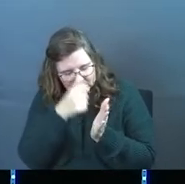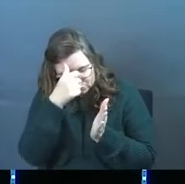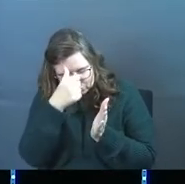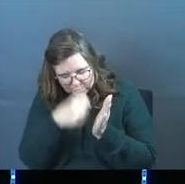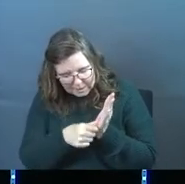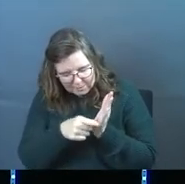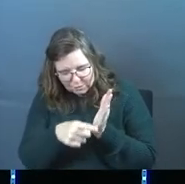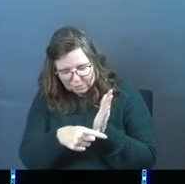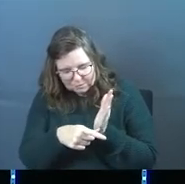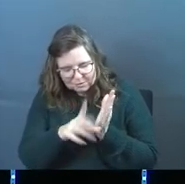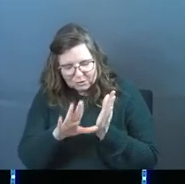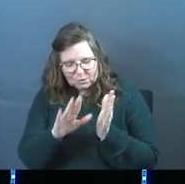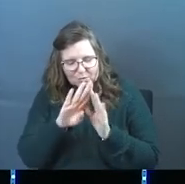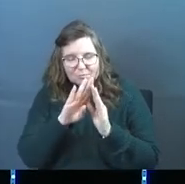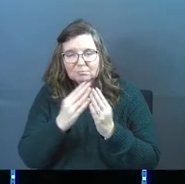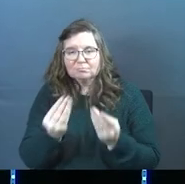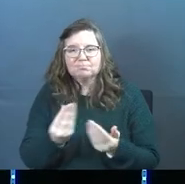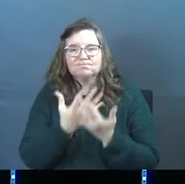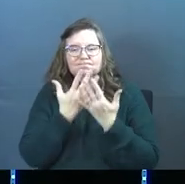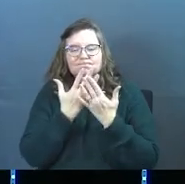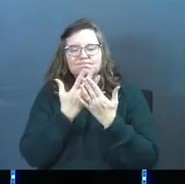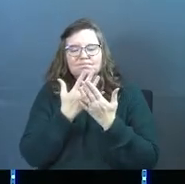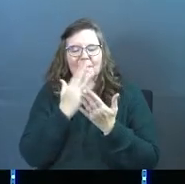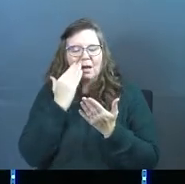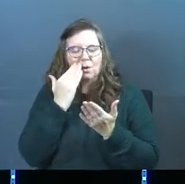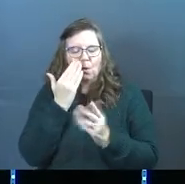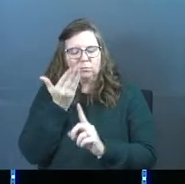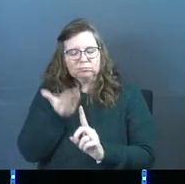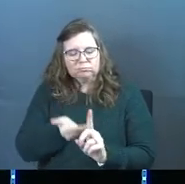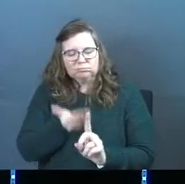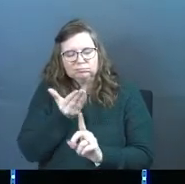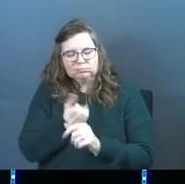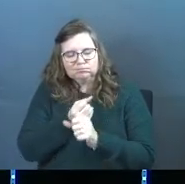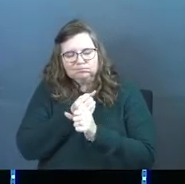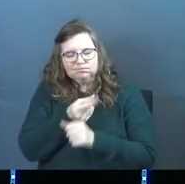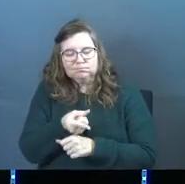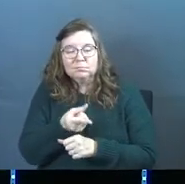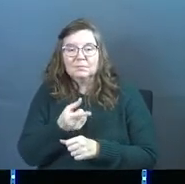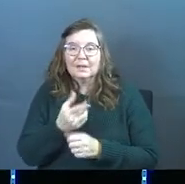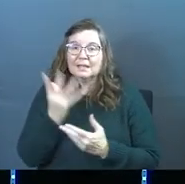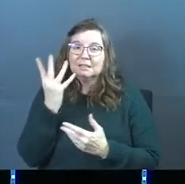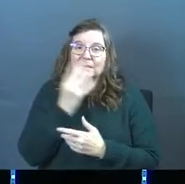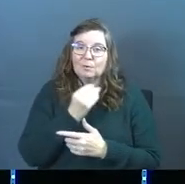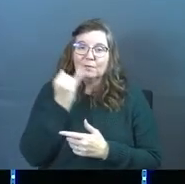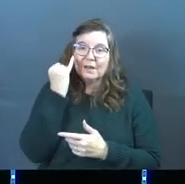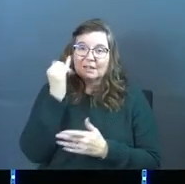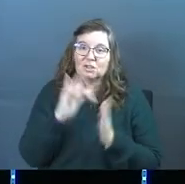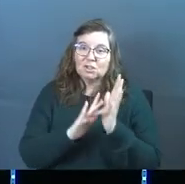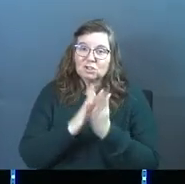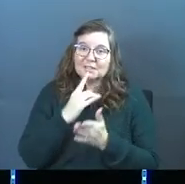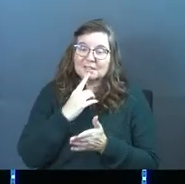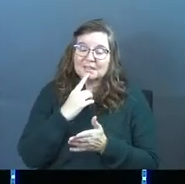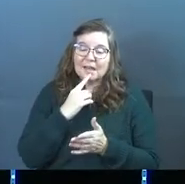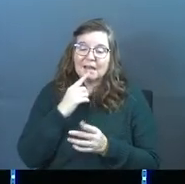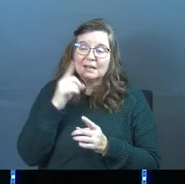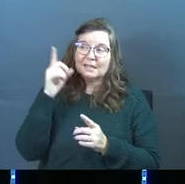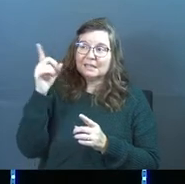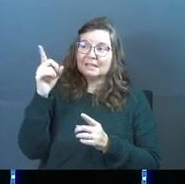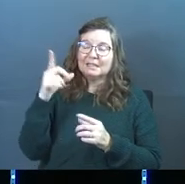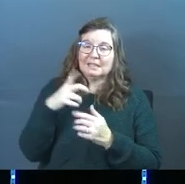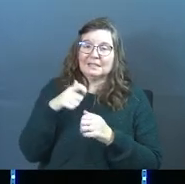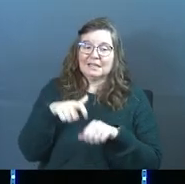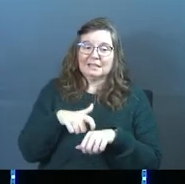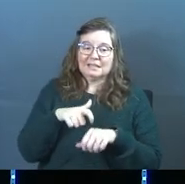He says, your walls are ever before me. I've engraved you on my hands. So it's a beautiful idea. Jesus said he's